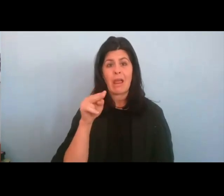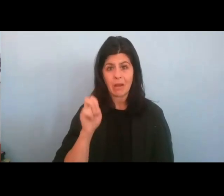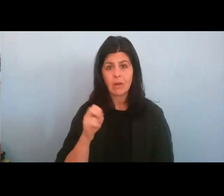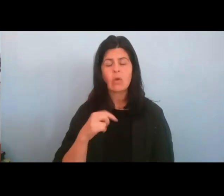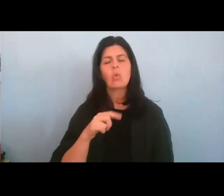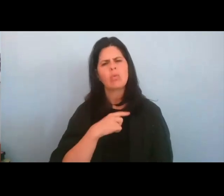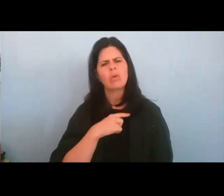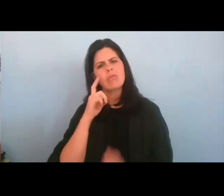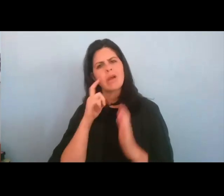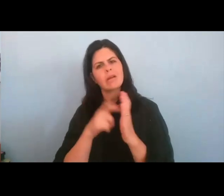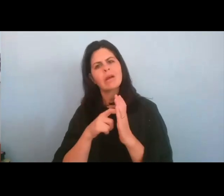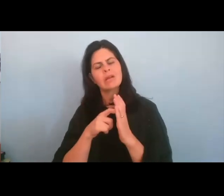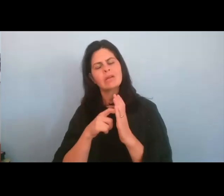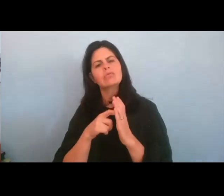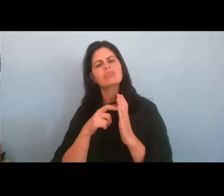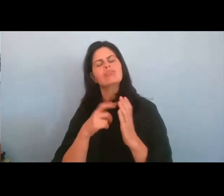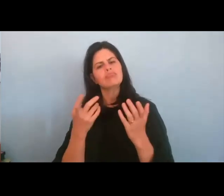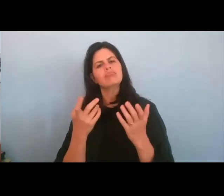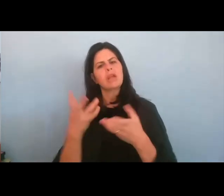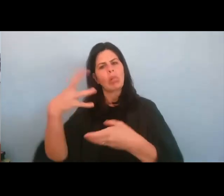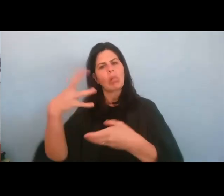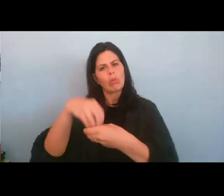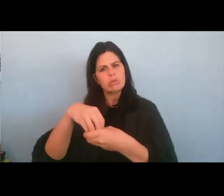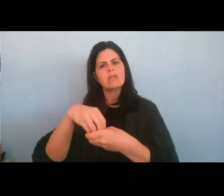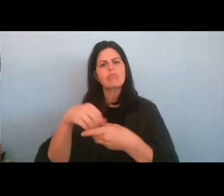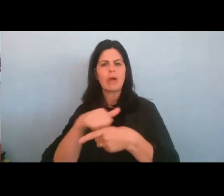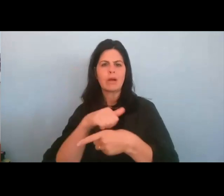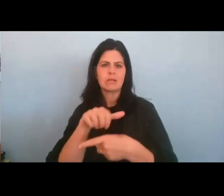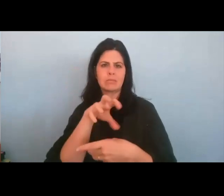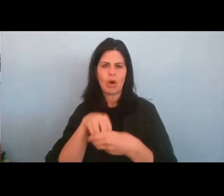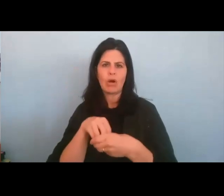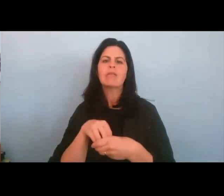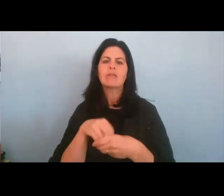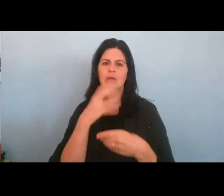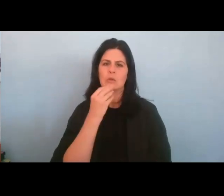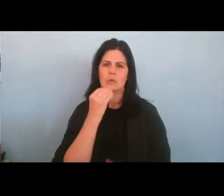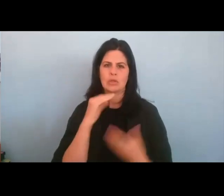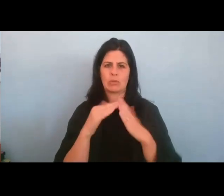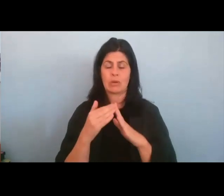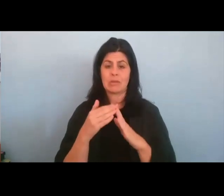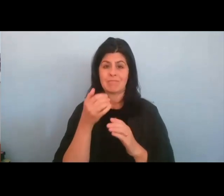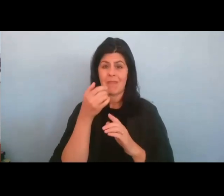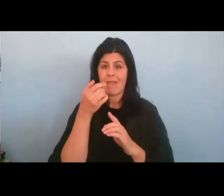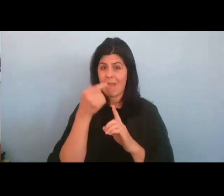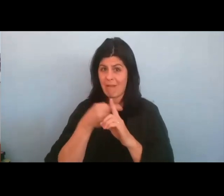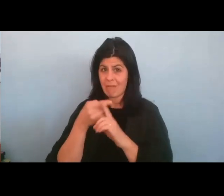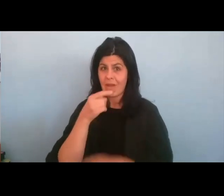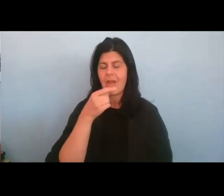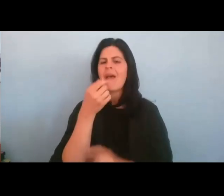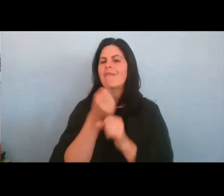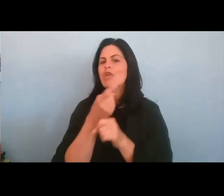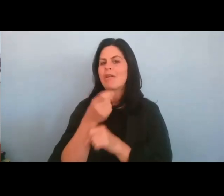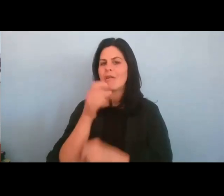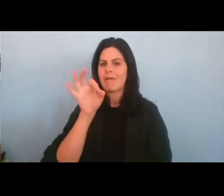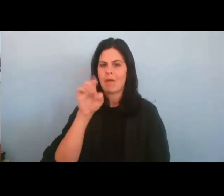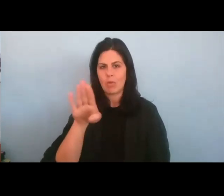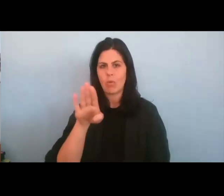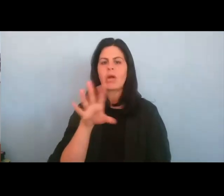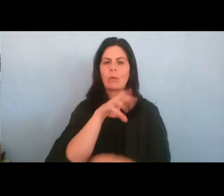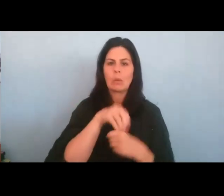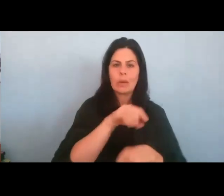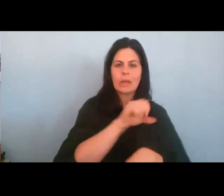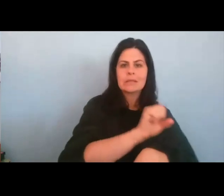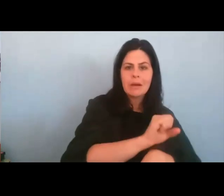part of the Jewish community. Every February, Jewish organizations and communities, including synagogues, schools,